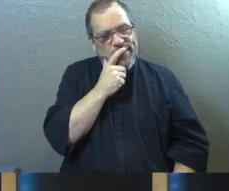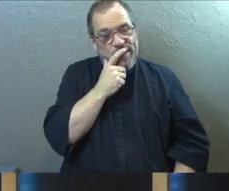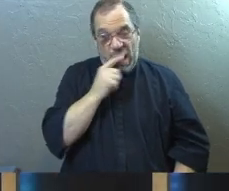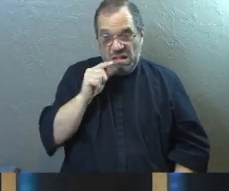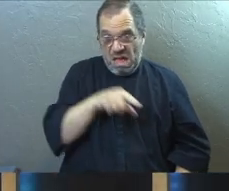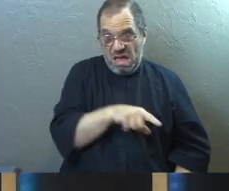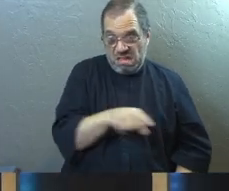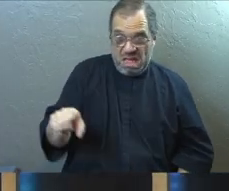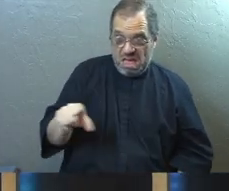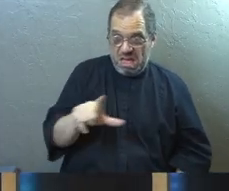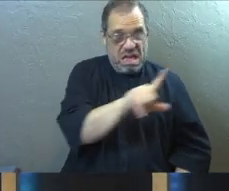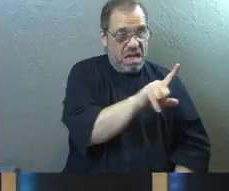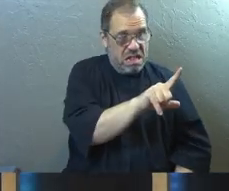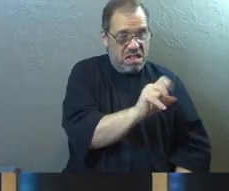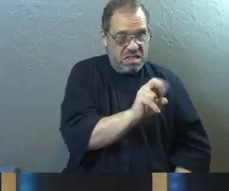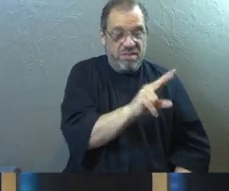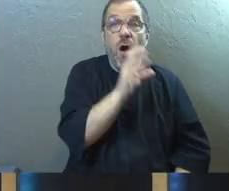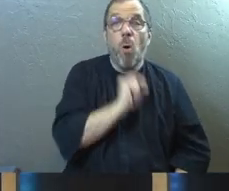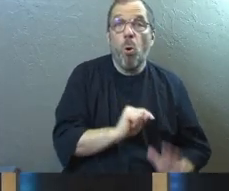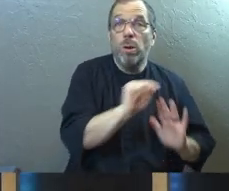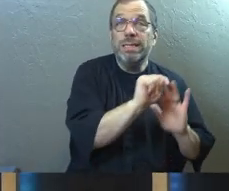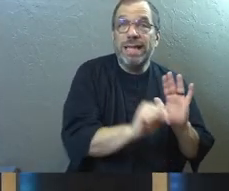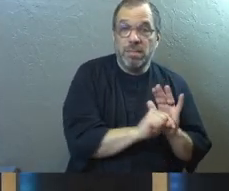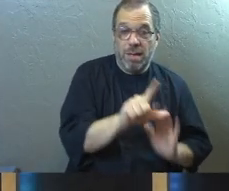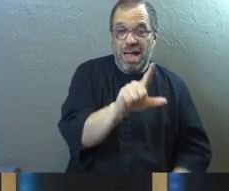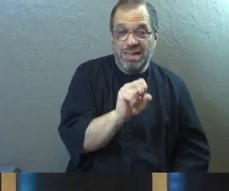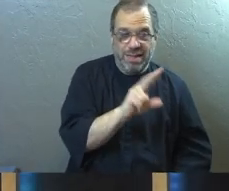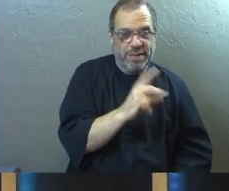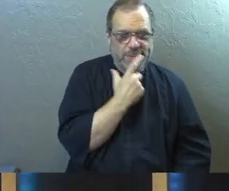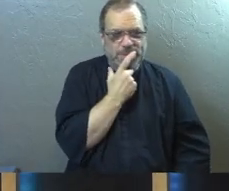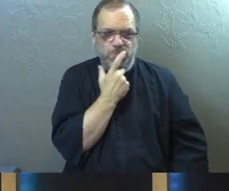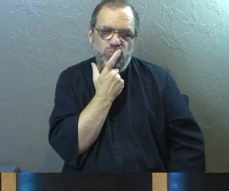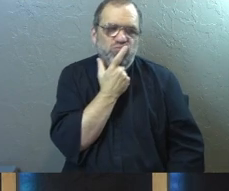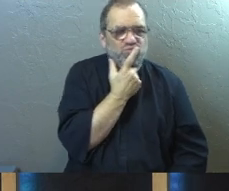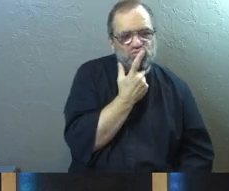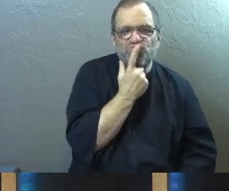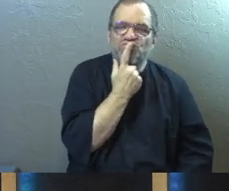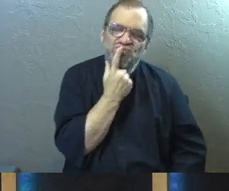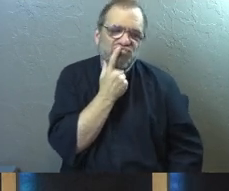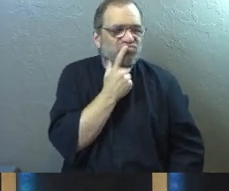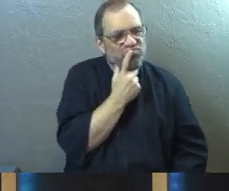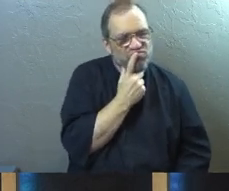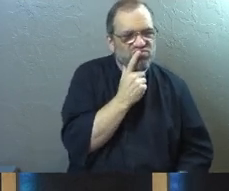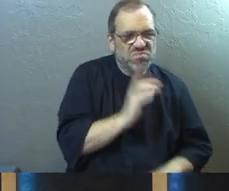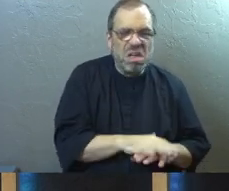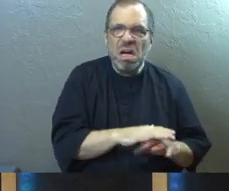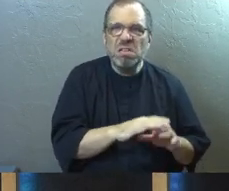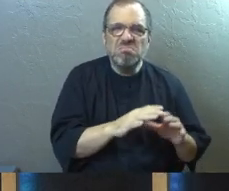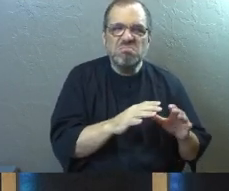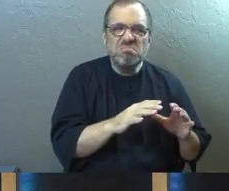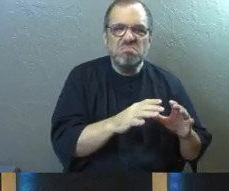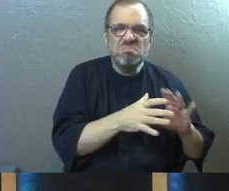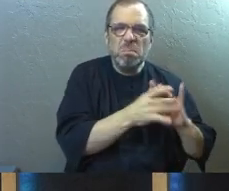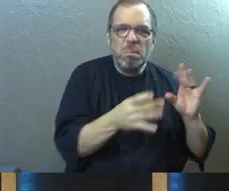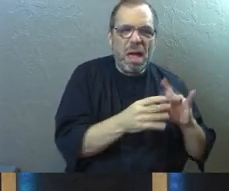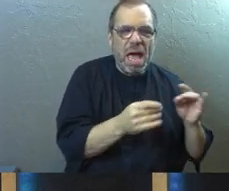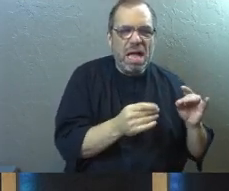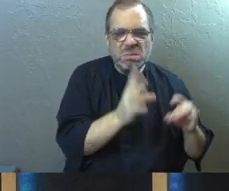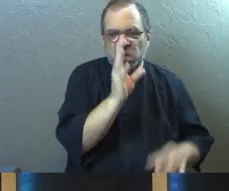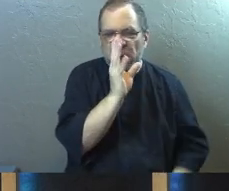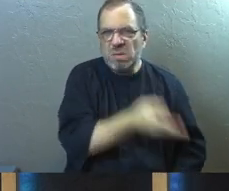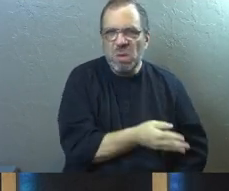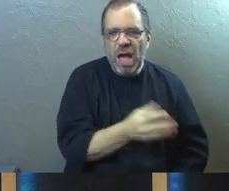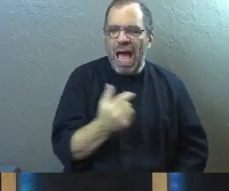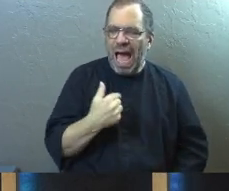just like they did in Leviticus, and they got to kind of Christian leapfrog right over the text and not pay it any